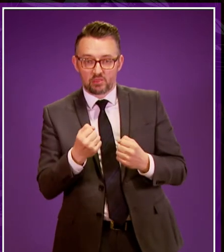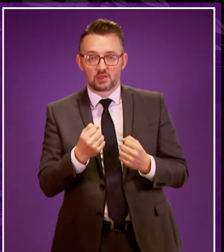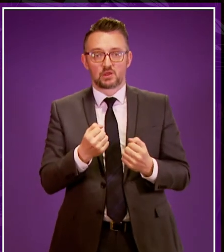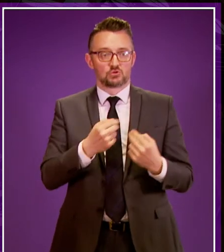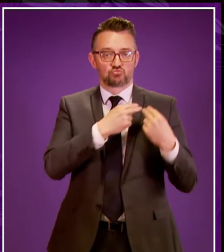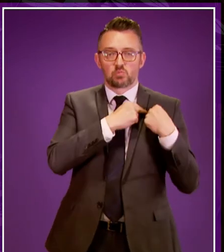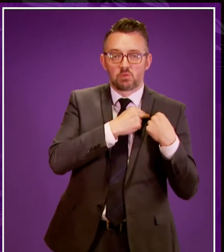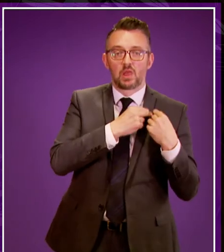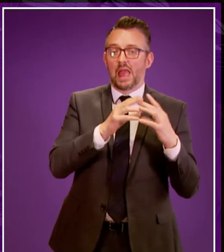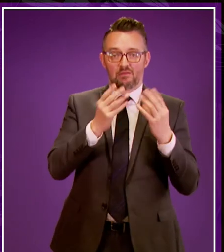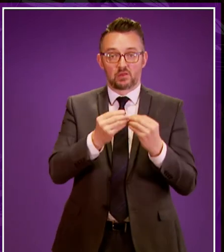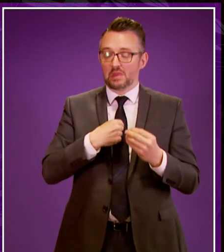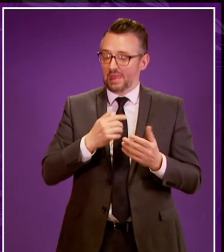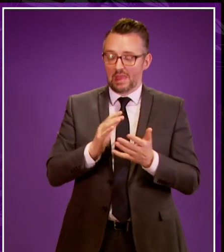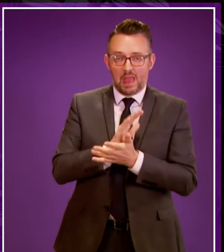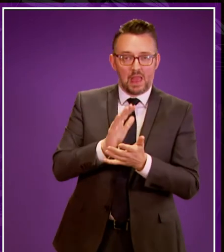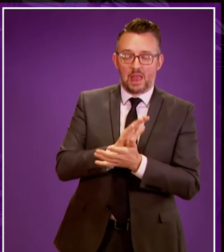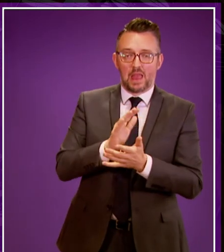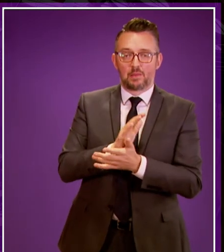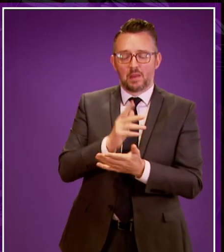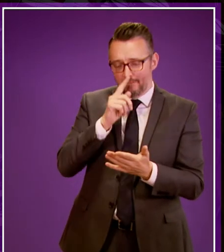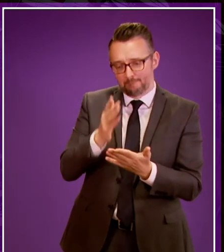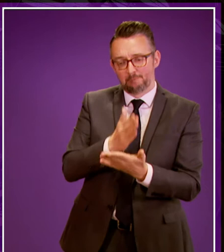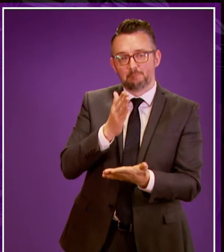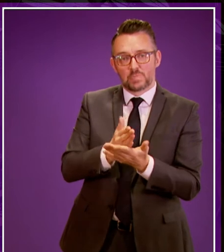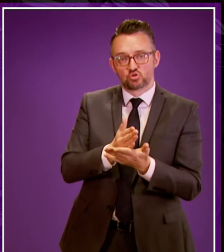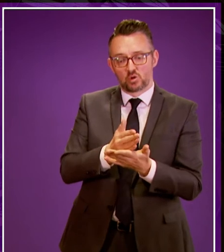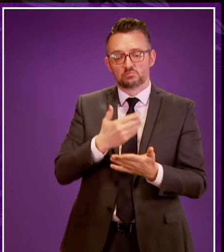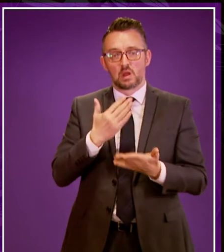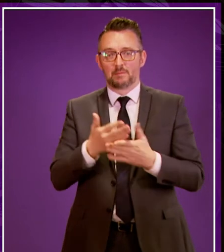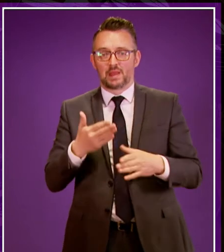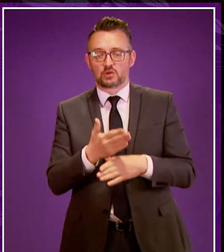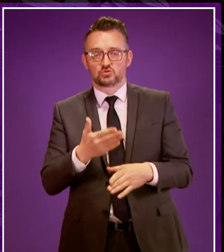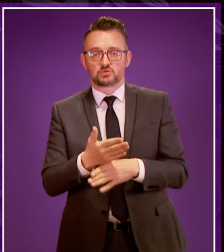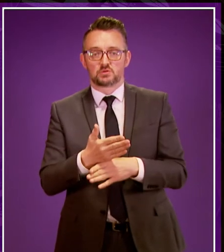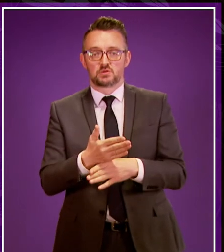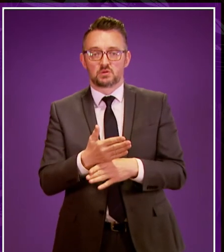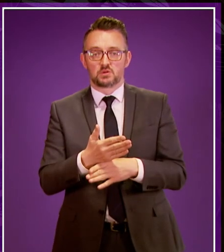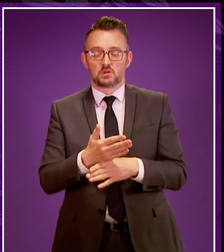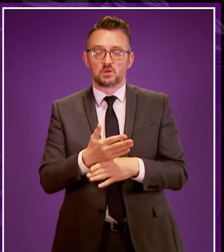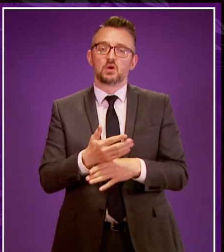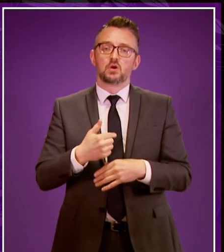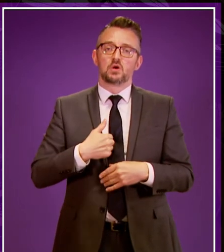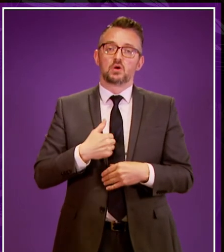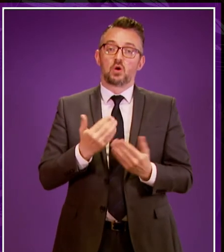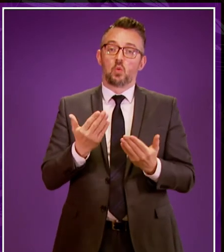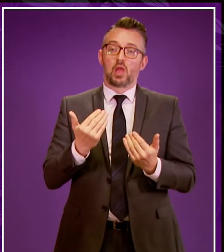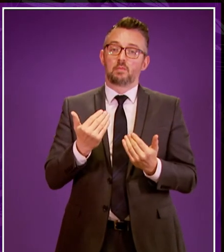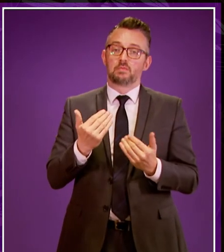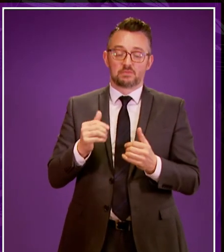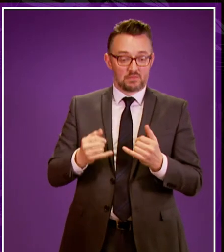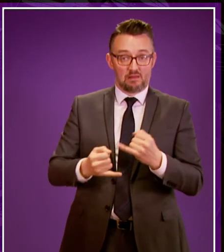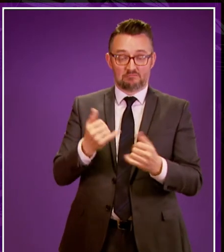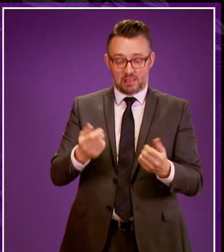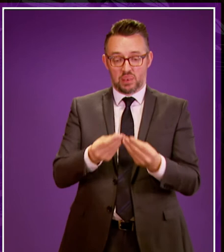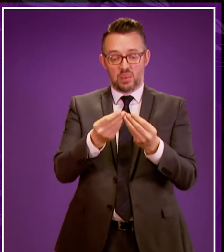around this area I'm always prepared to make sure that that action is taken and of course we'll welcome the final report from